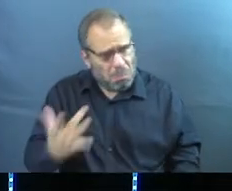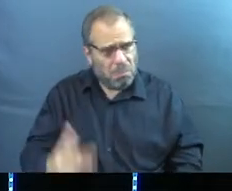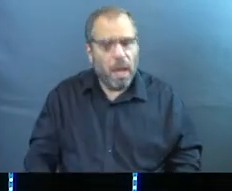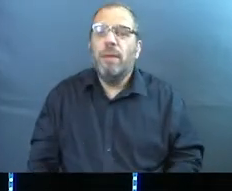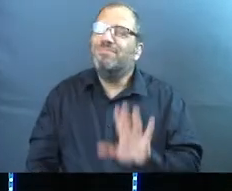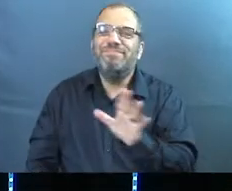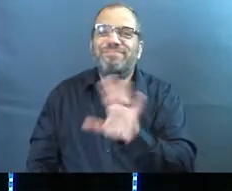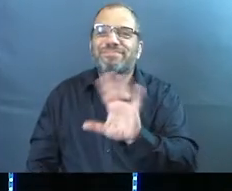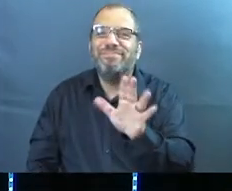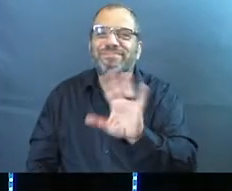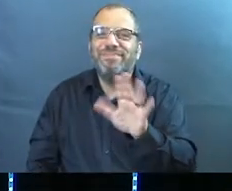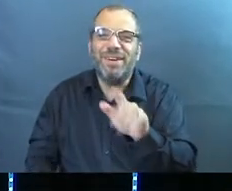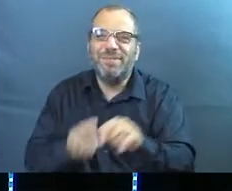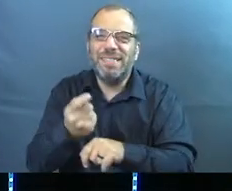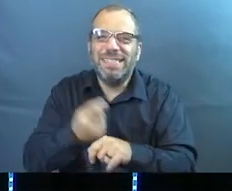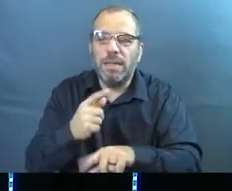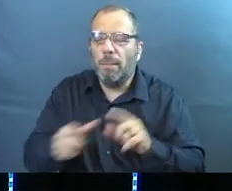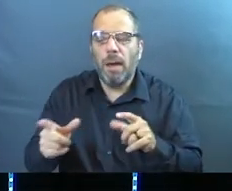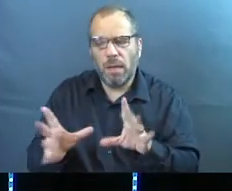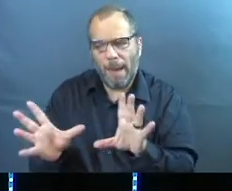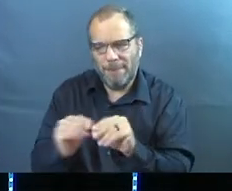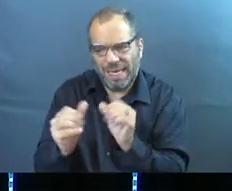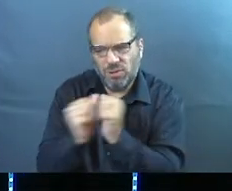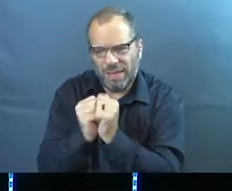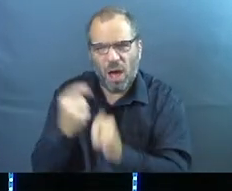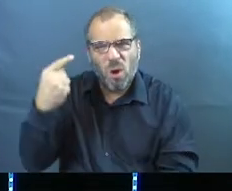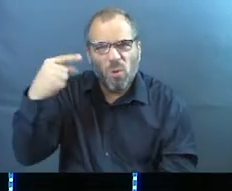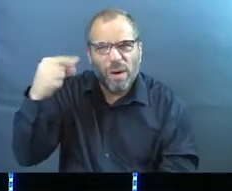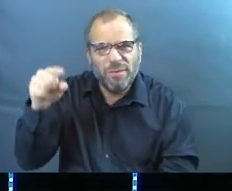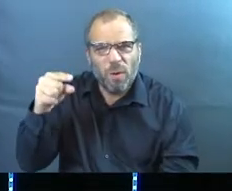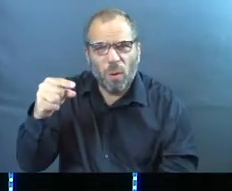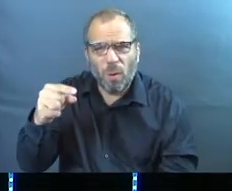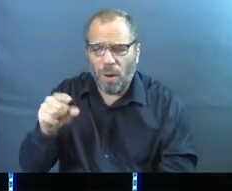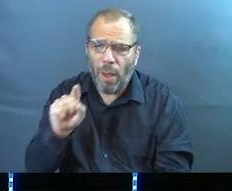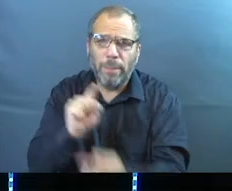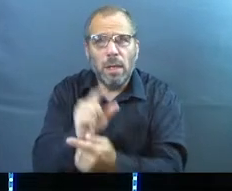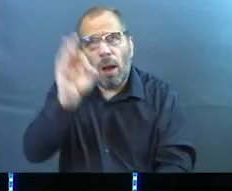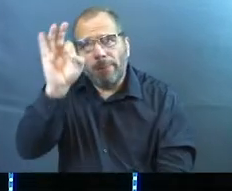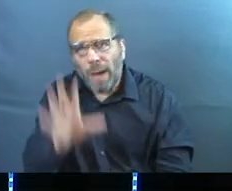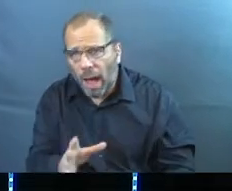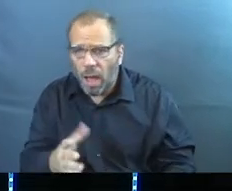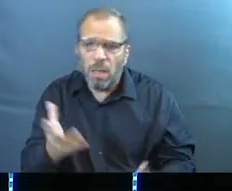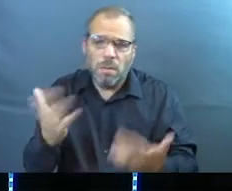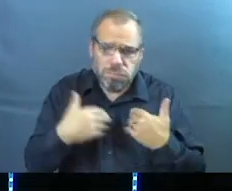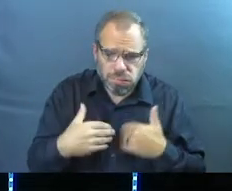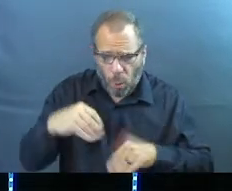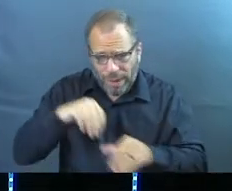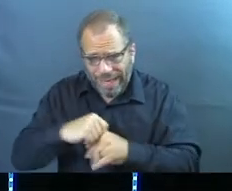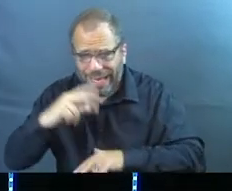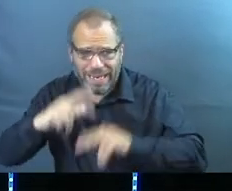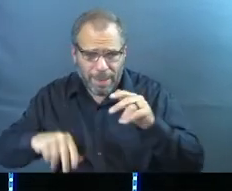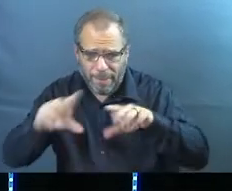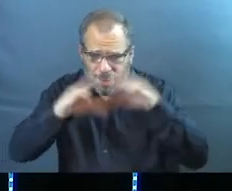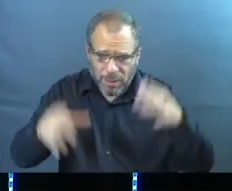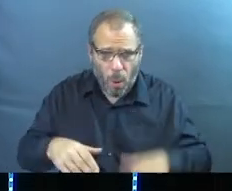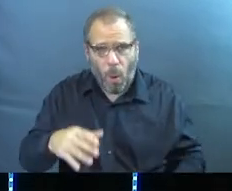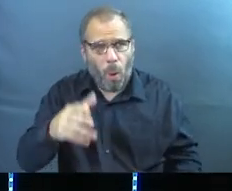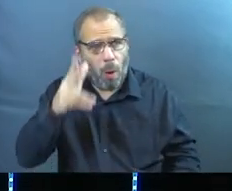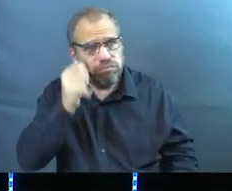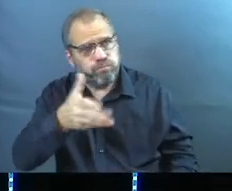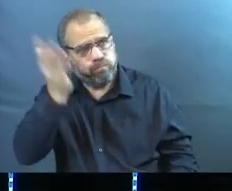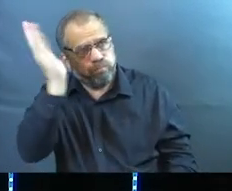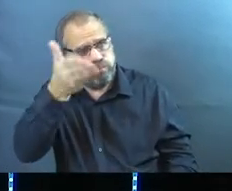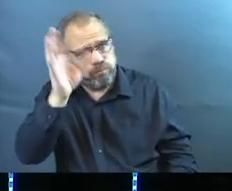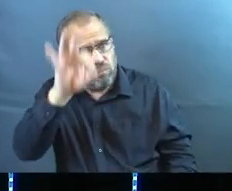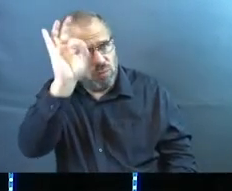But it doesn't say you ought to meet together so that you can all talk to a pastor or be in a building or watch a service